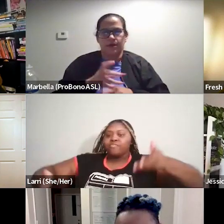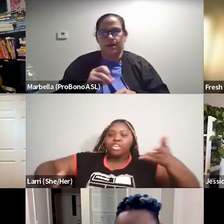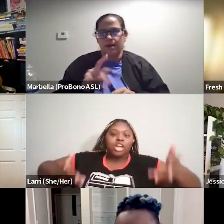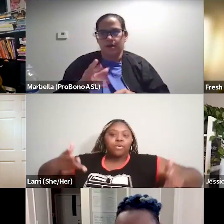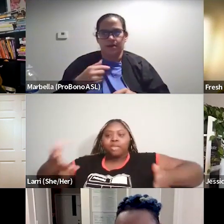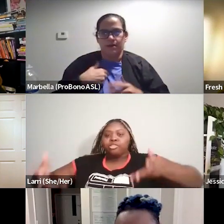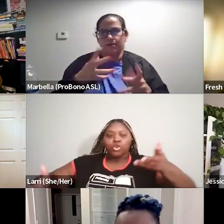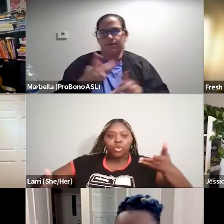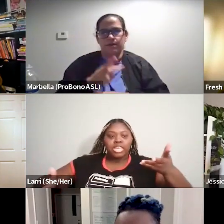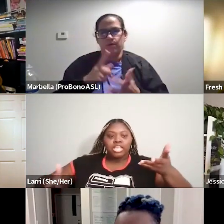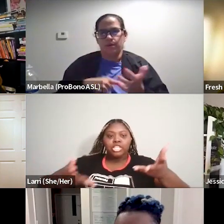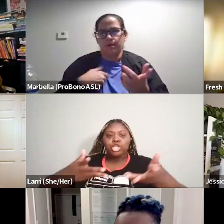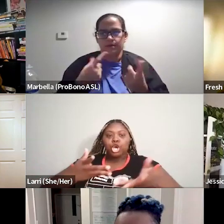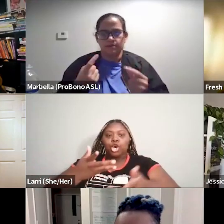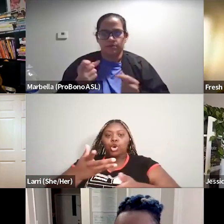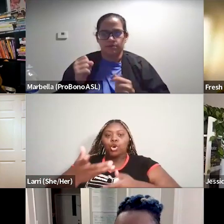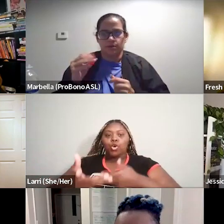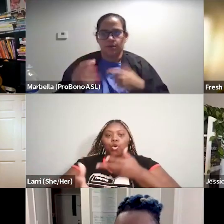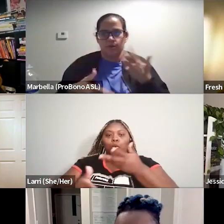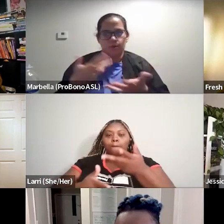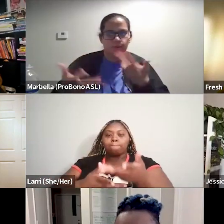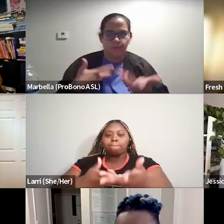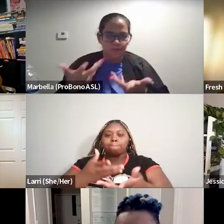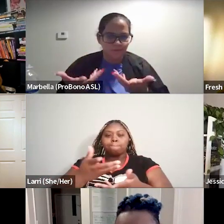And I've already figured out when I'm doing so.